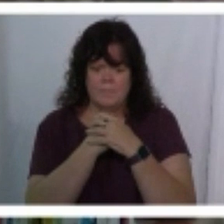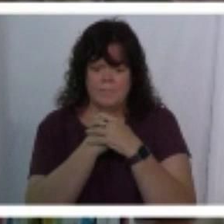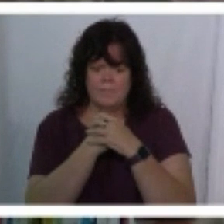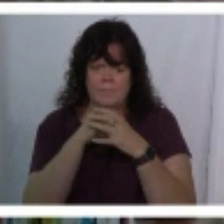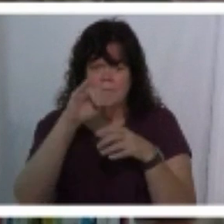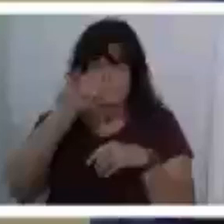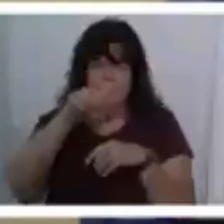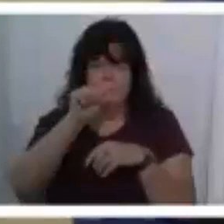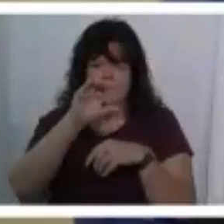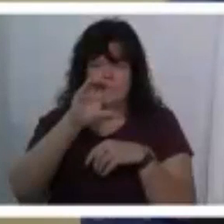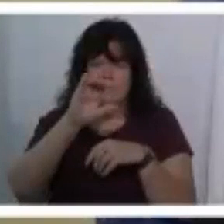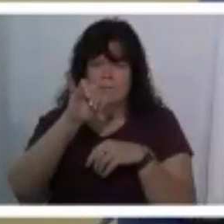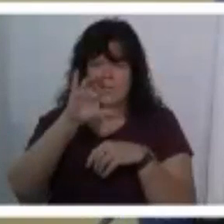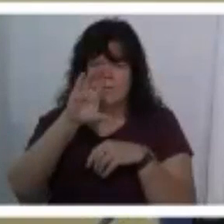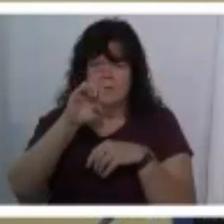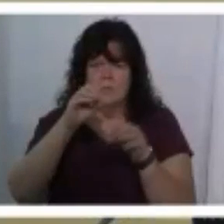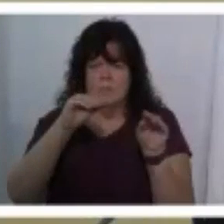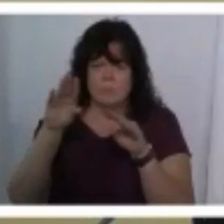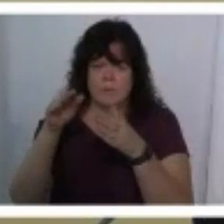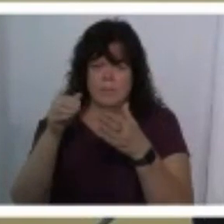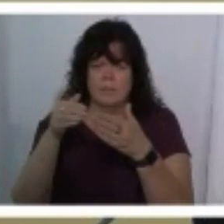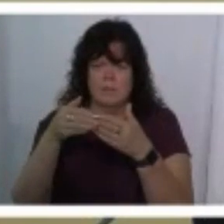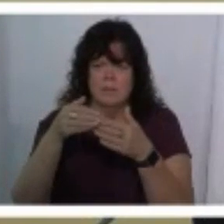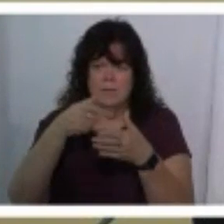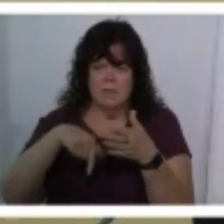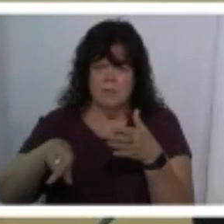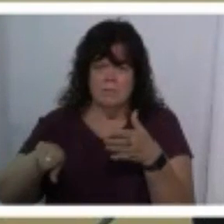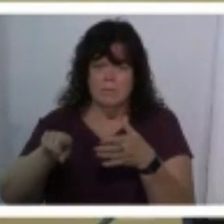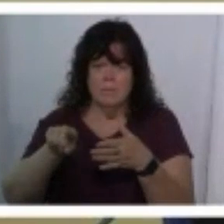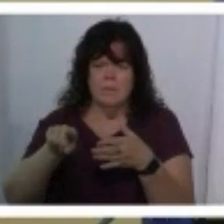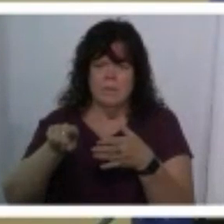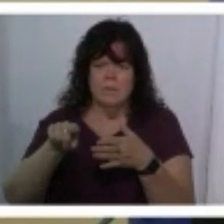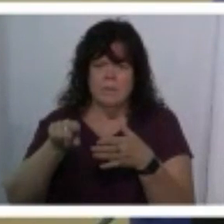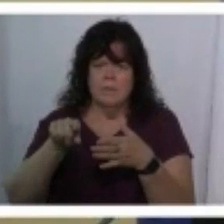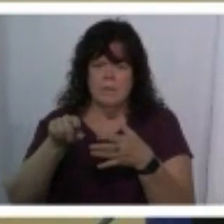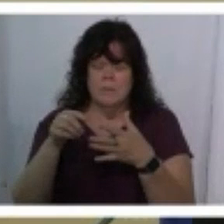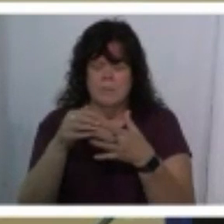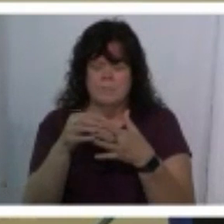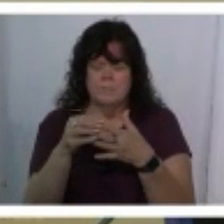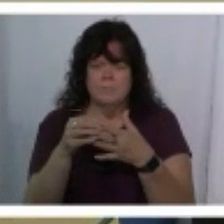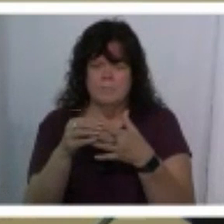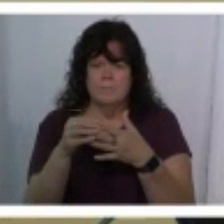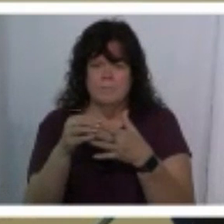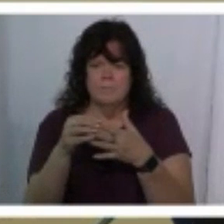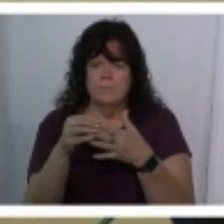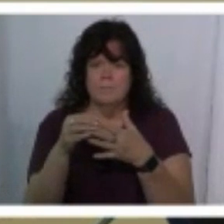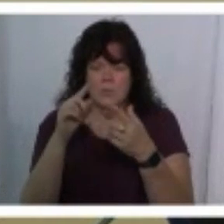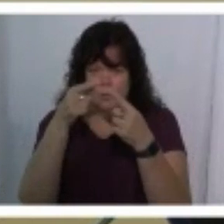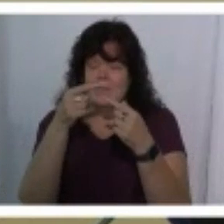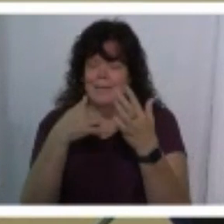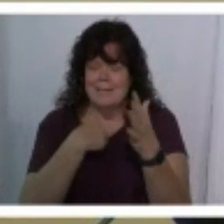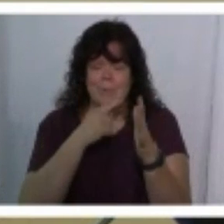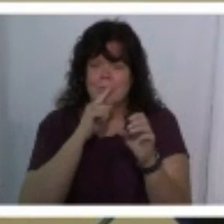jace is moving next week um there's a point to this um